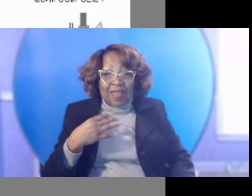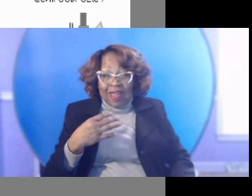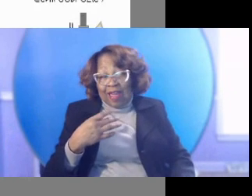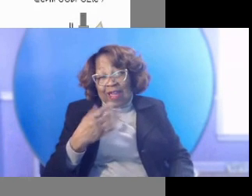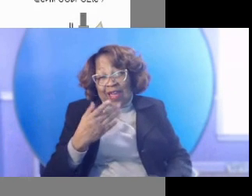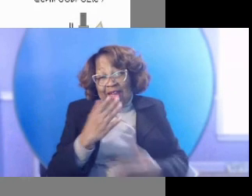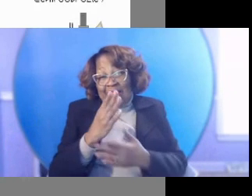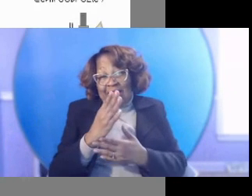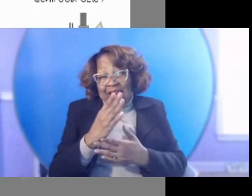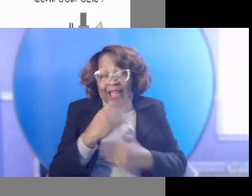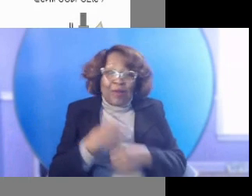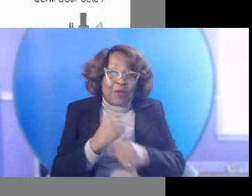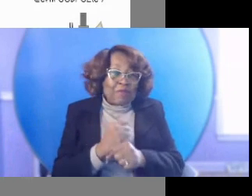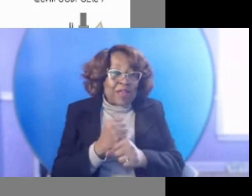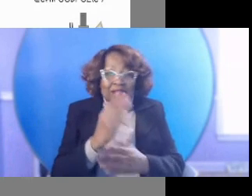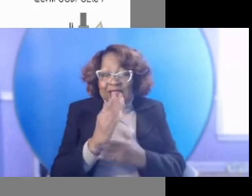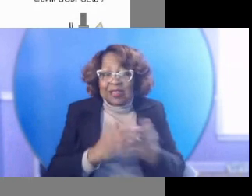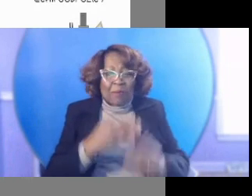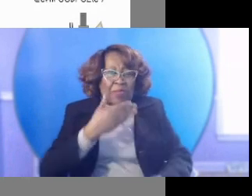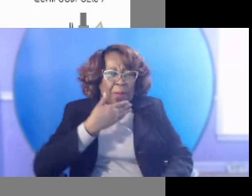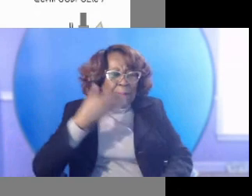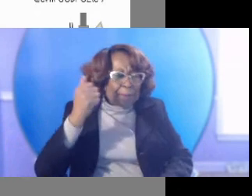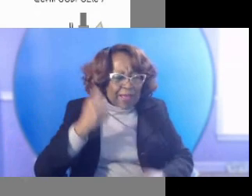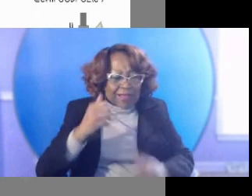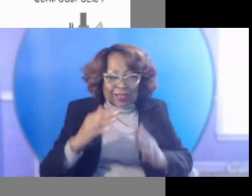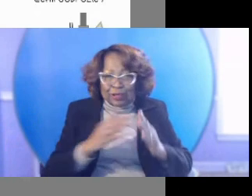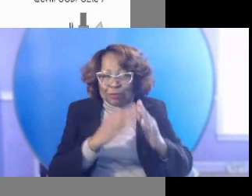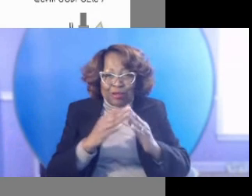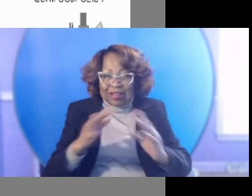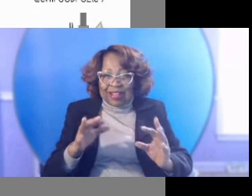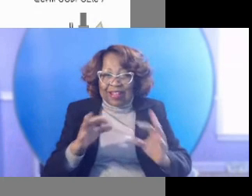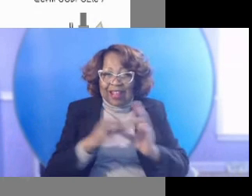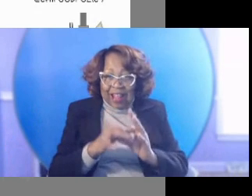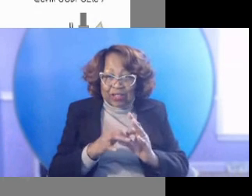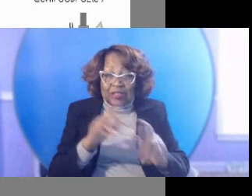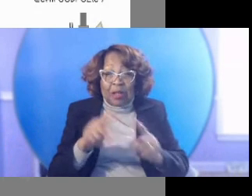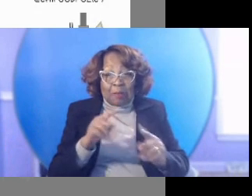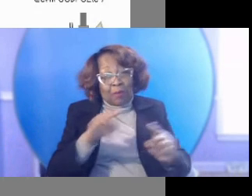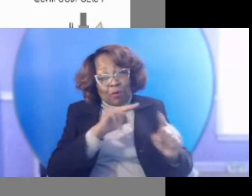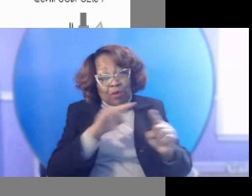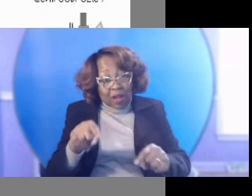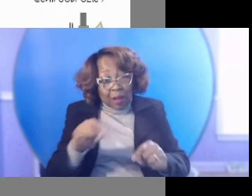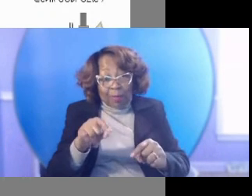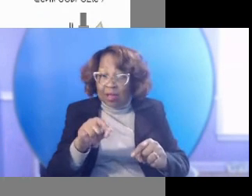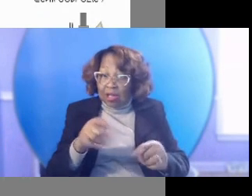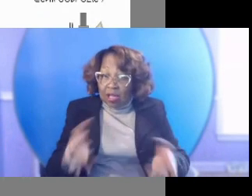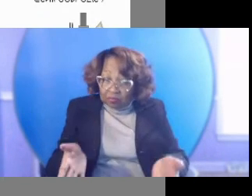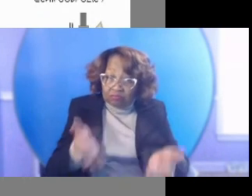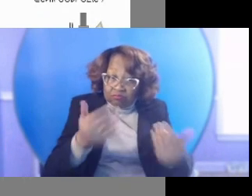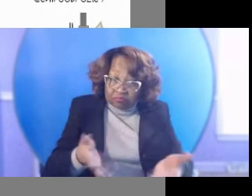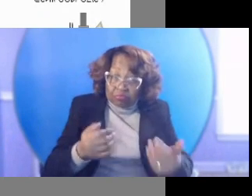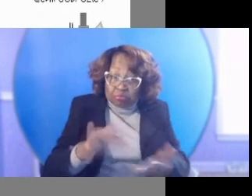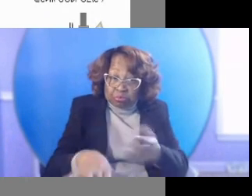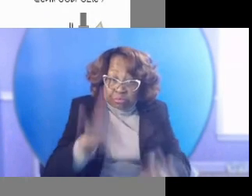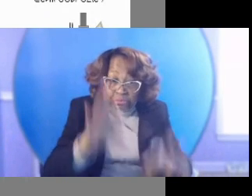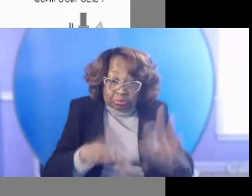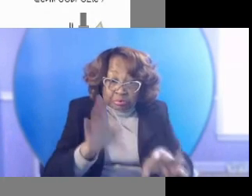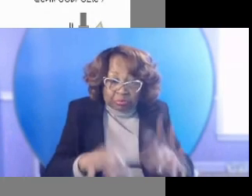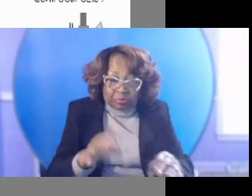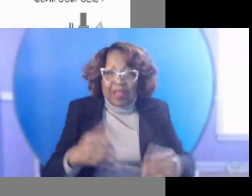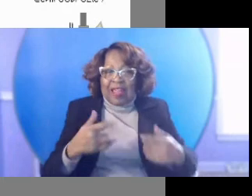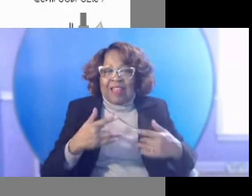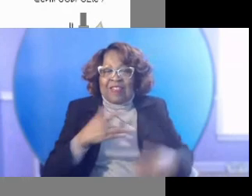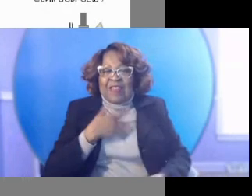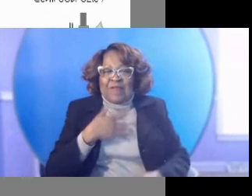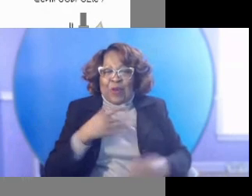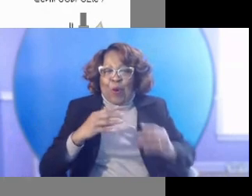best community connections that way coming through and helping themselves to the farm. Um, but they now feel ownership arm in the